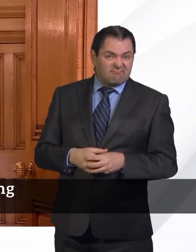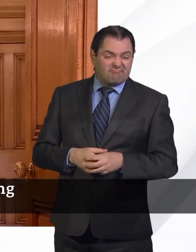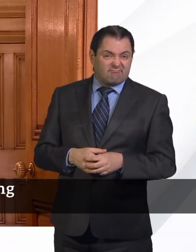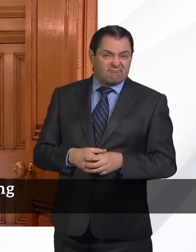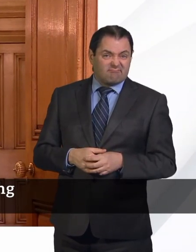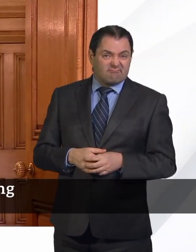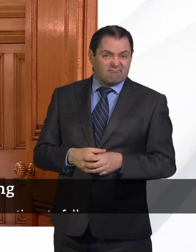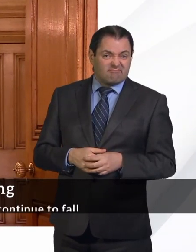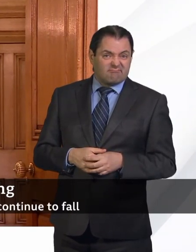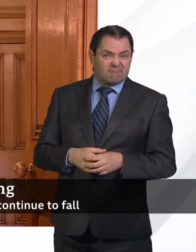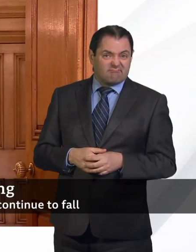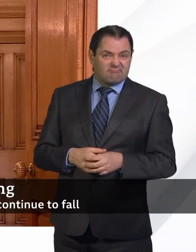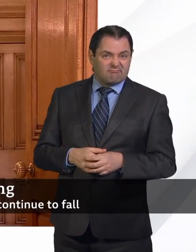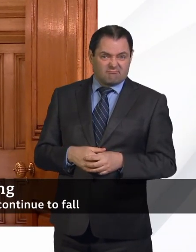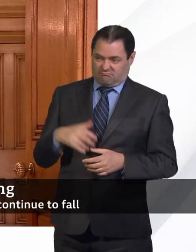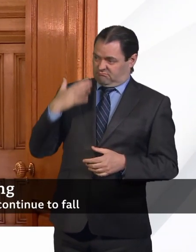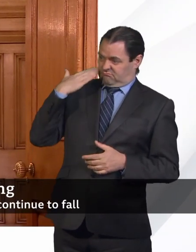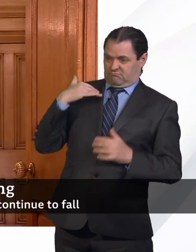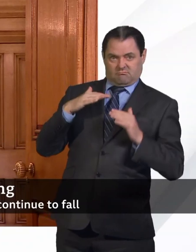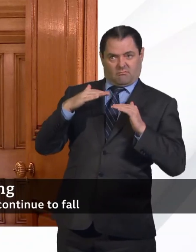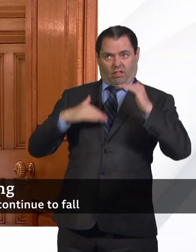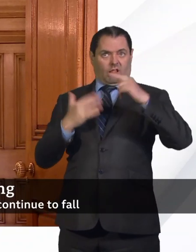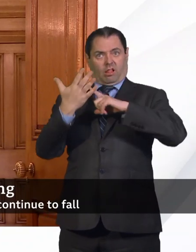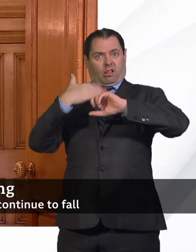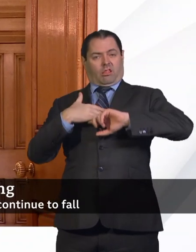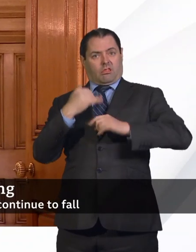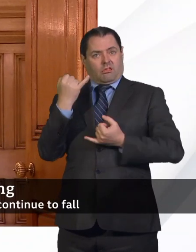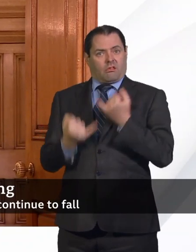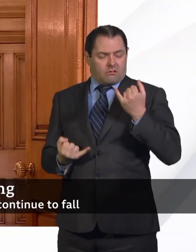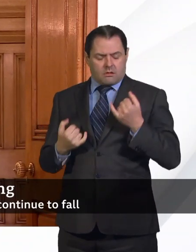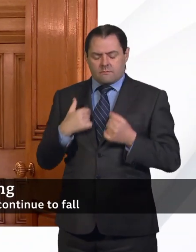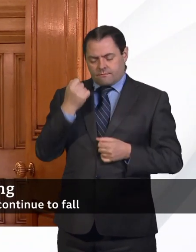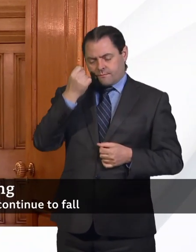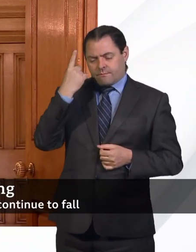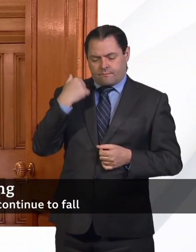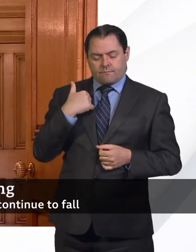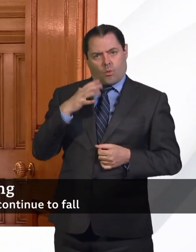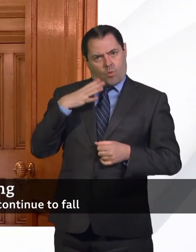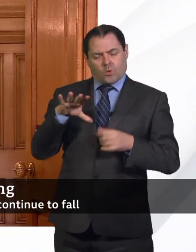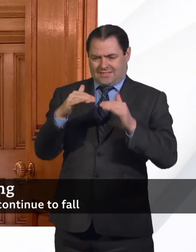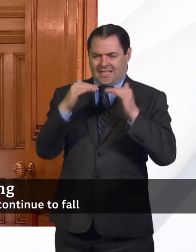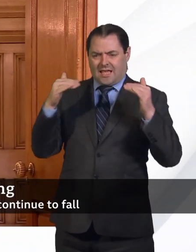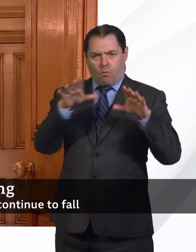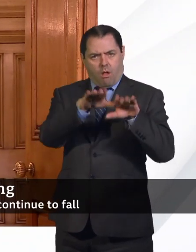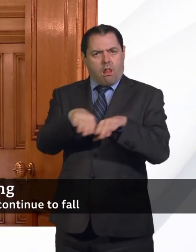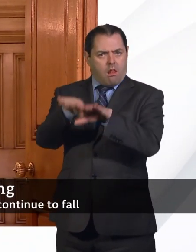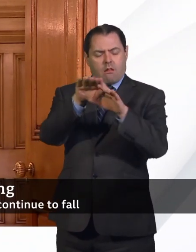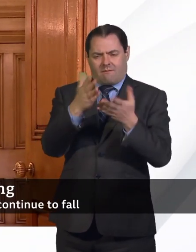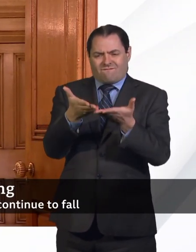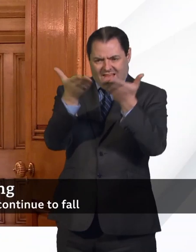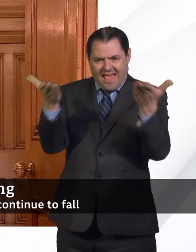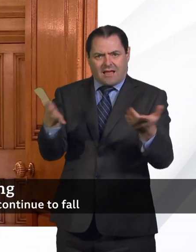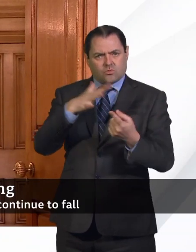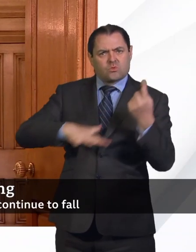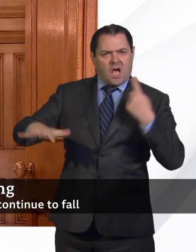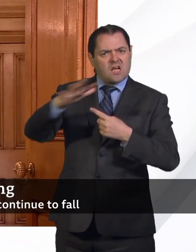more about racial injustice more broadly. And I share it. And we want to tackle it with I fully acknowledge that.